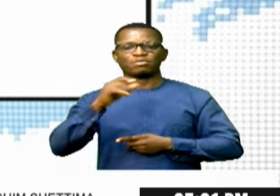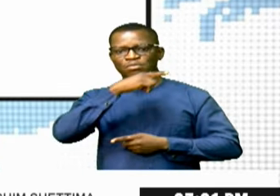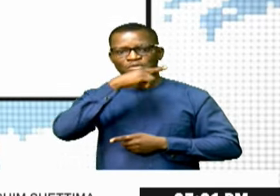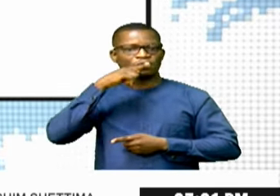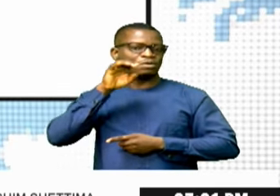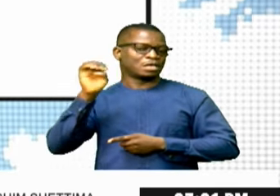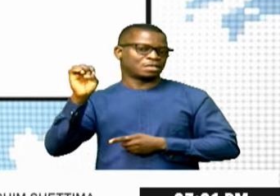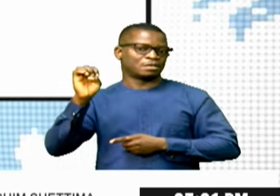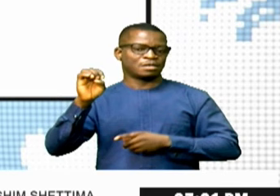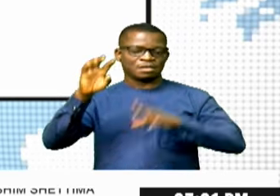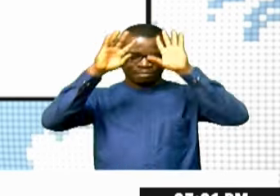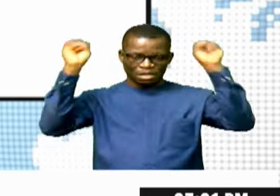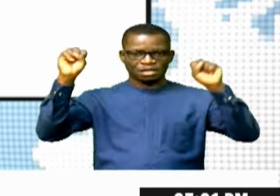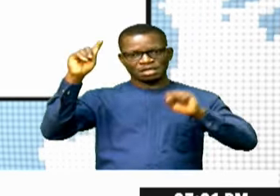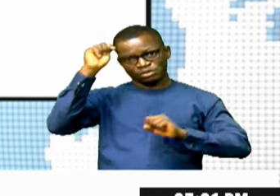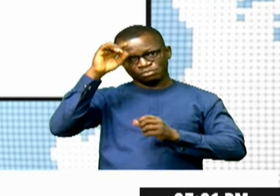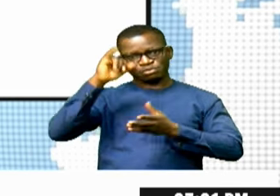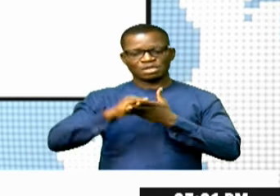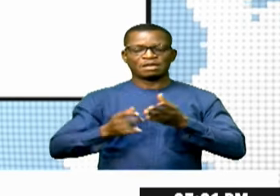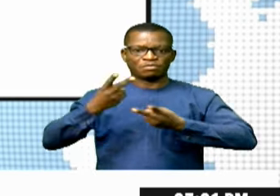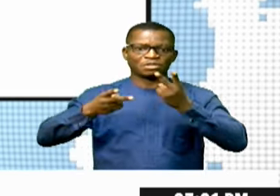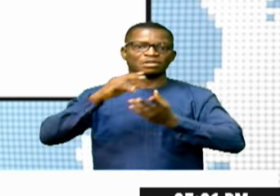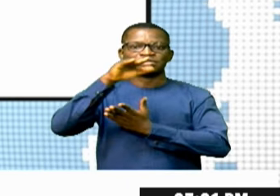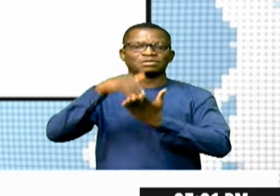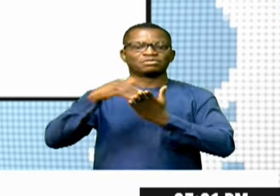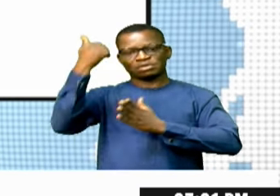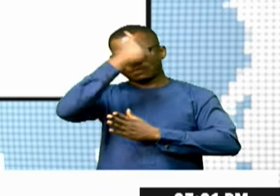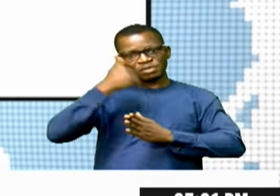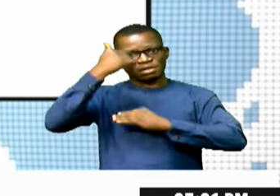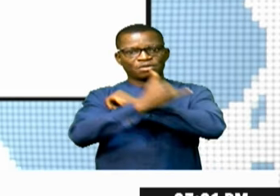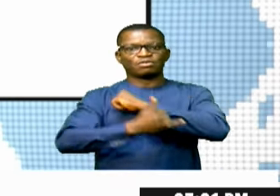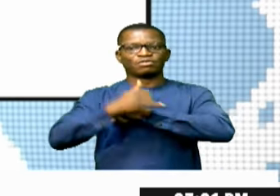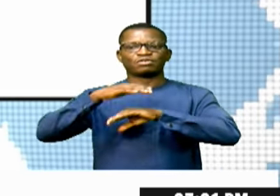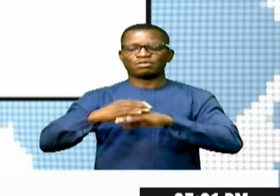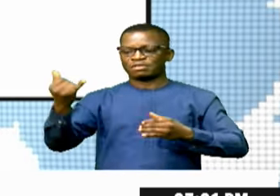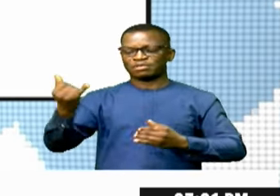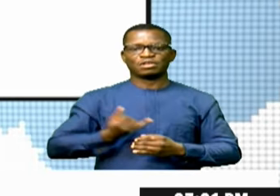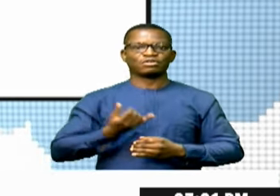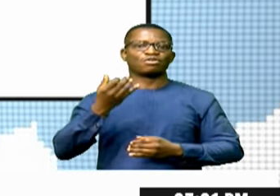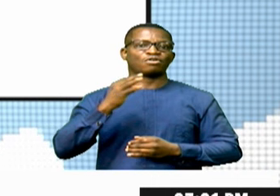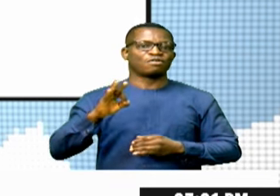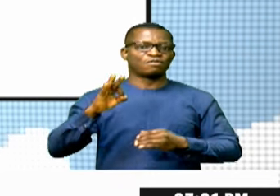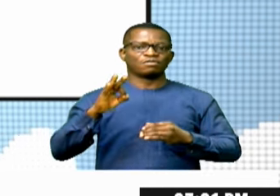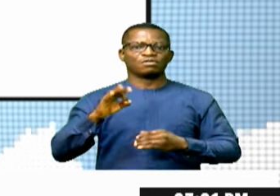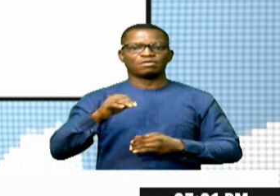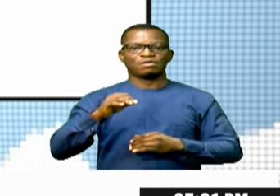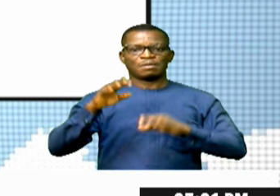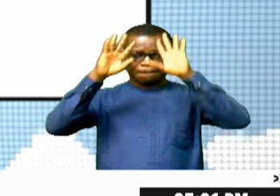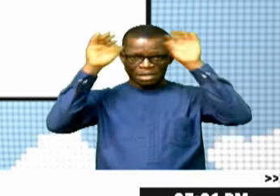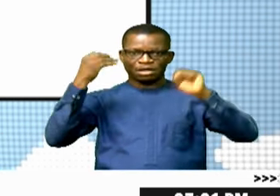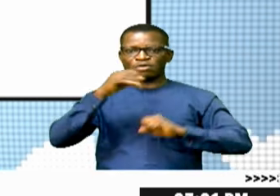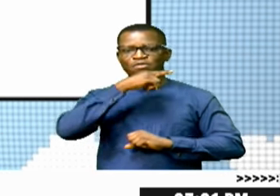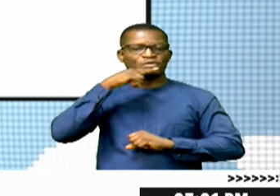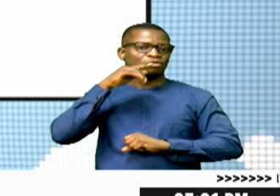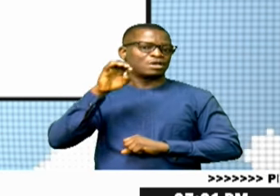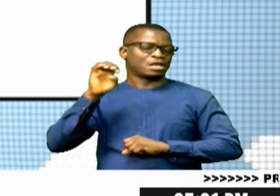President Tinibu, who visited the Central African country on the invitation of his counterpart, President Teodoro Obiang